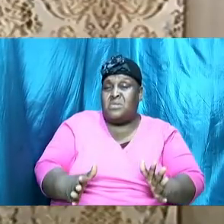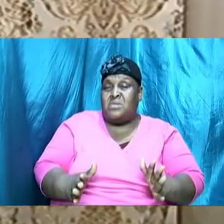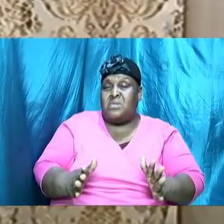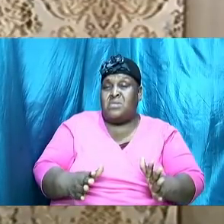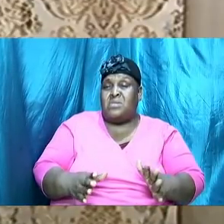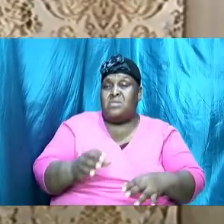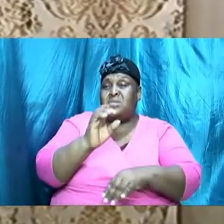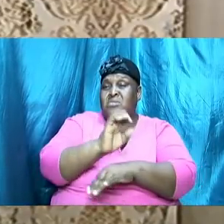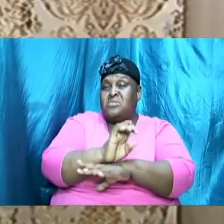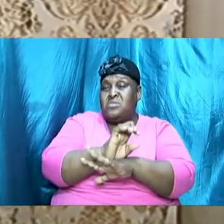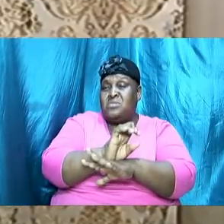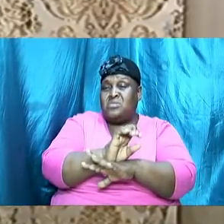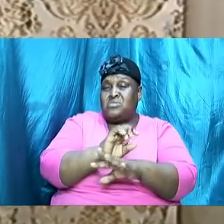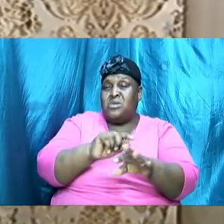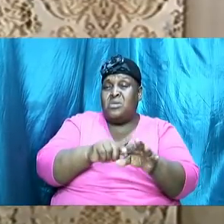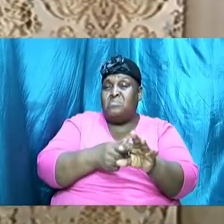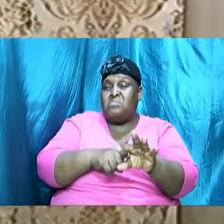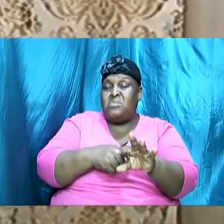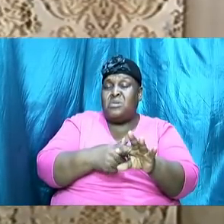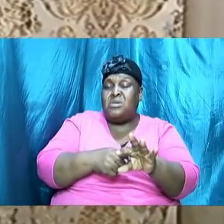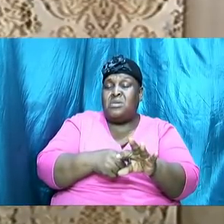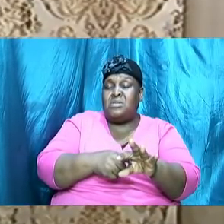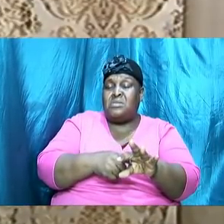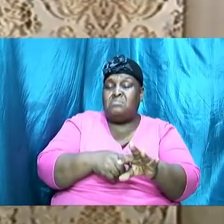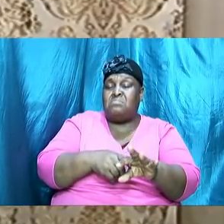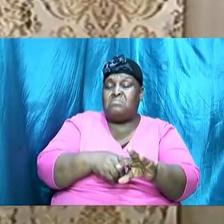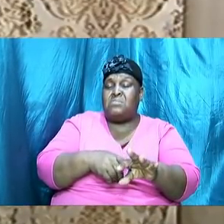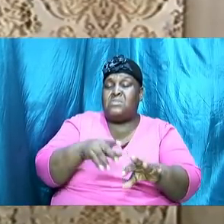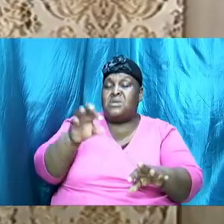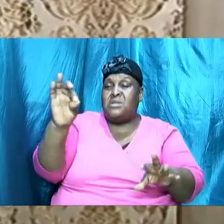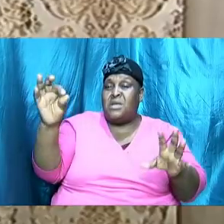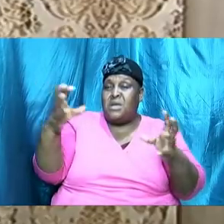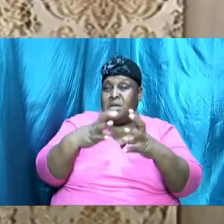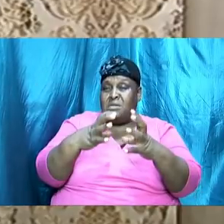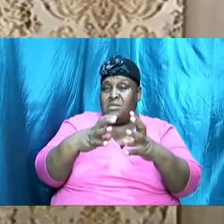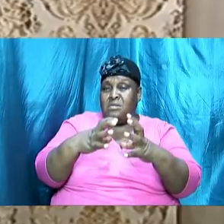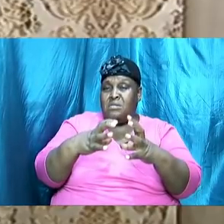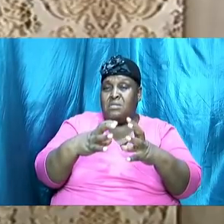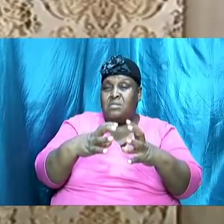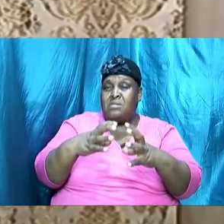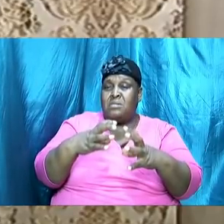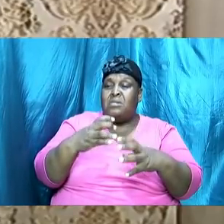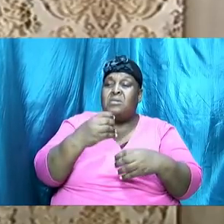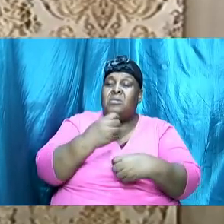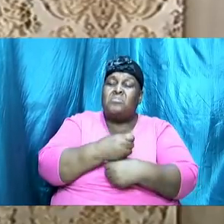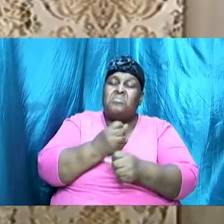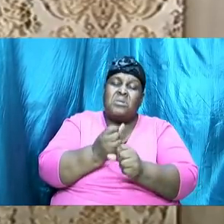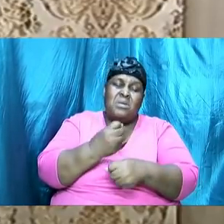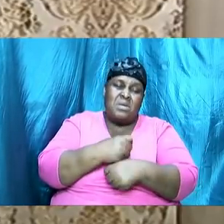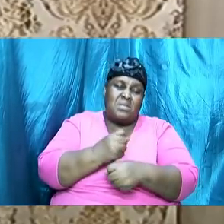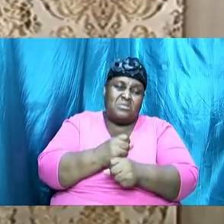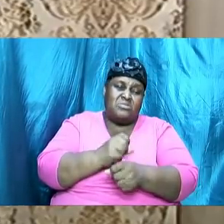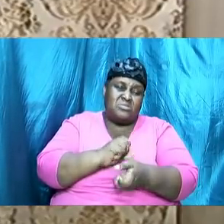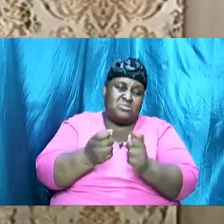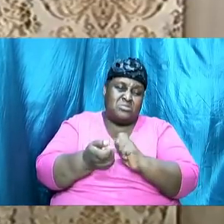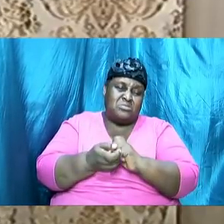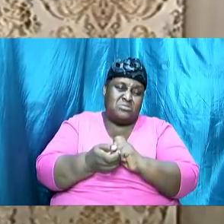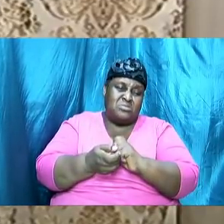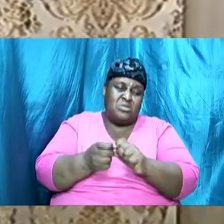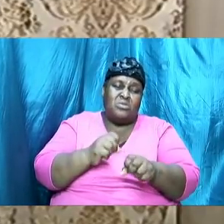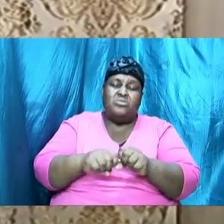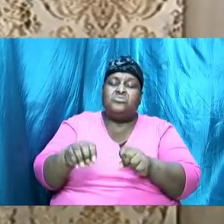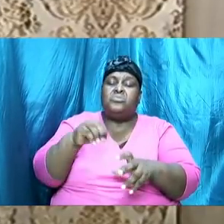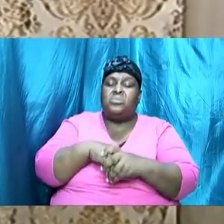church begins at 9, so we are going to make the adjustments so that we are in